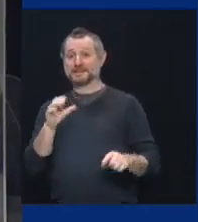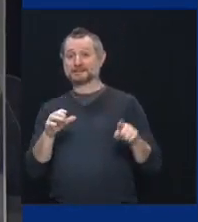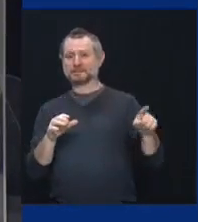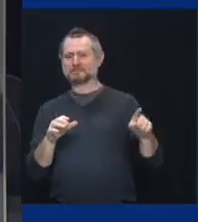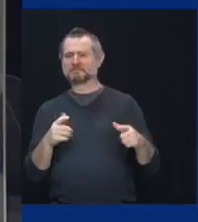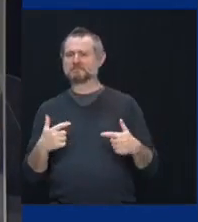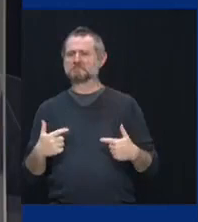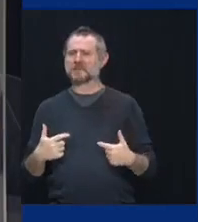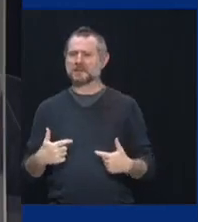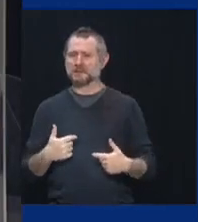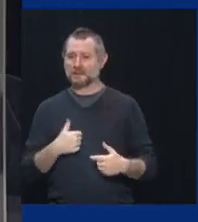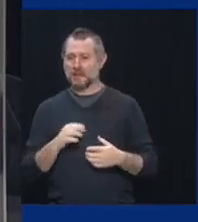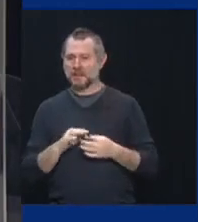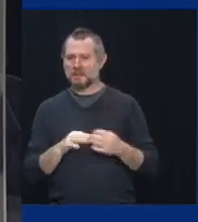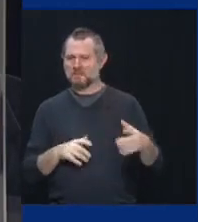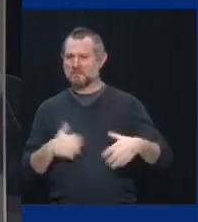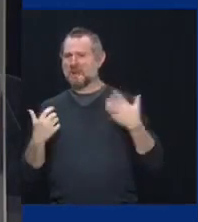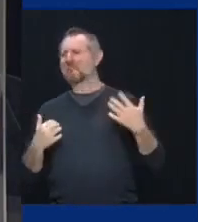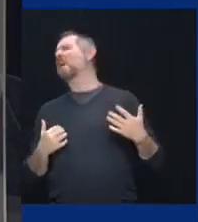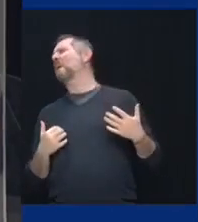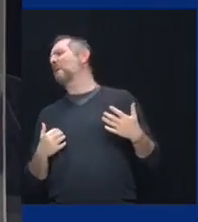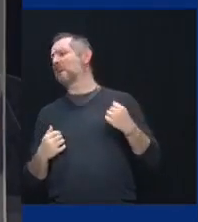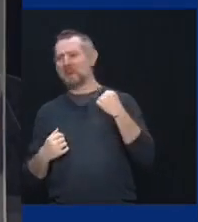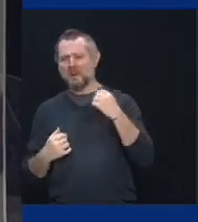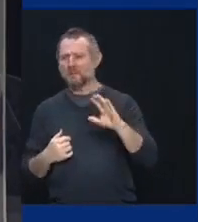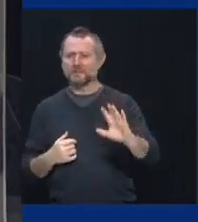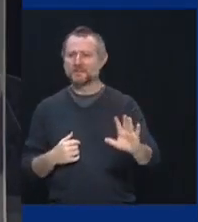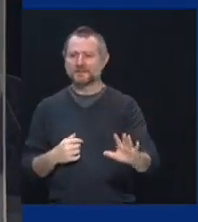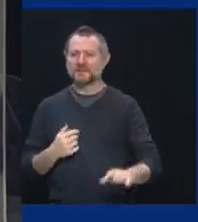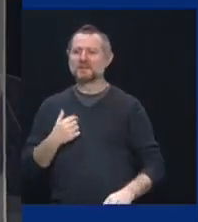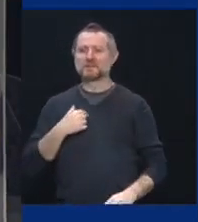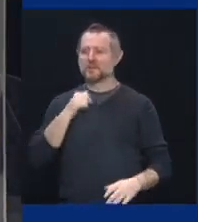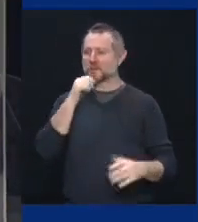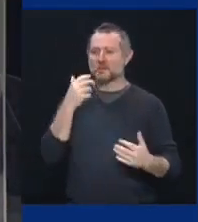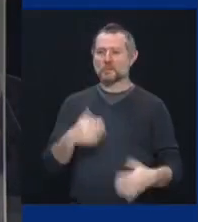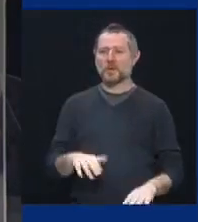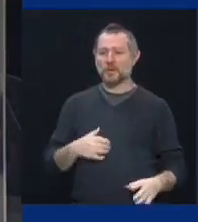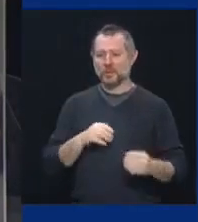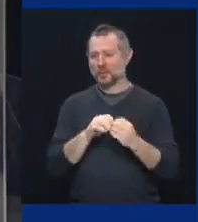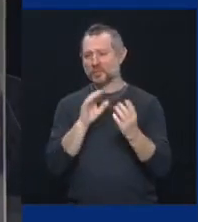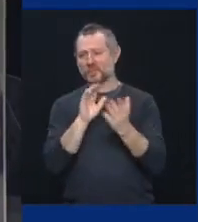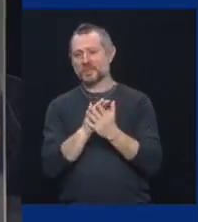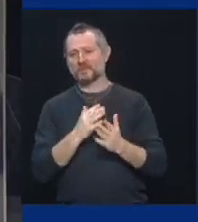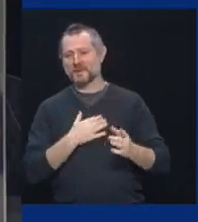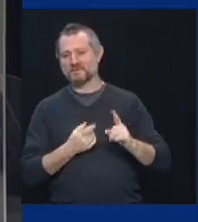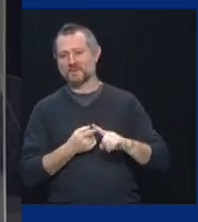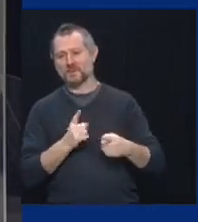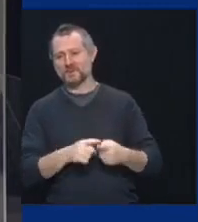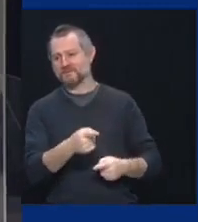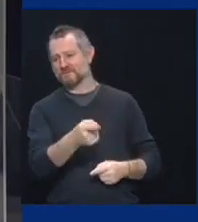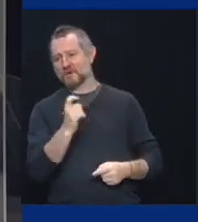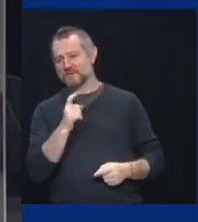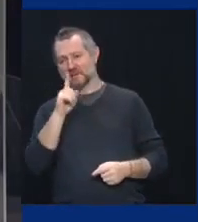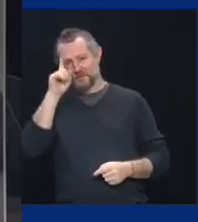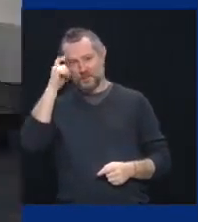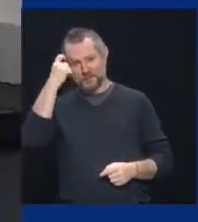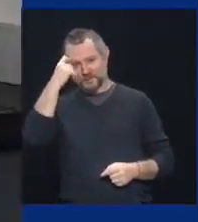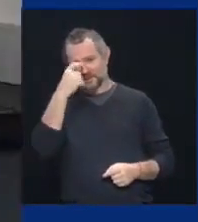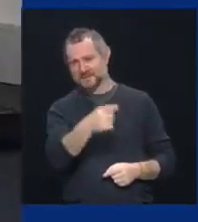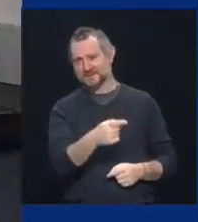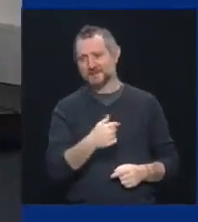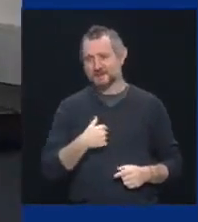That he is. I don't want to start any trouble with my good friends from the Bronx, but I'm very happy our governor is a Mets fan. Uh,